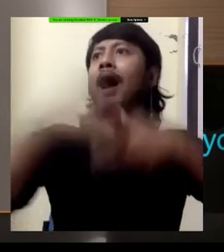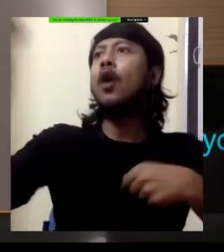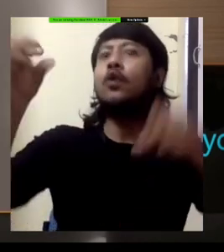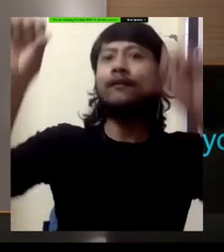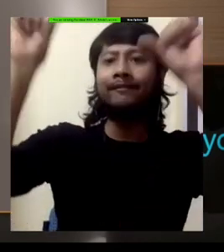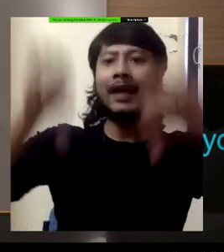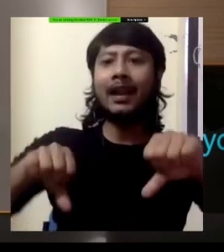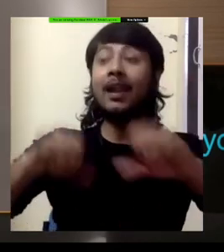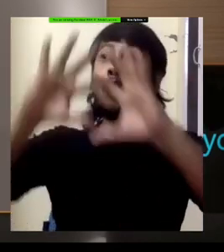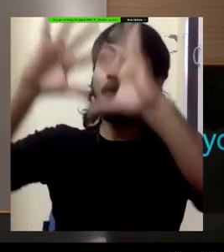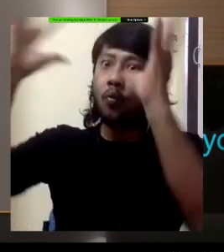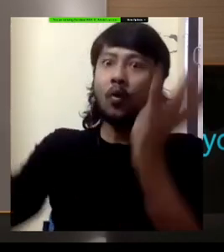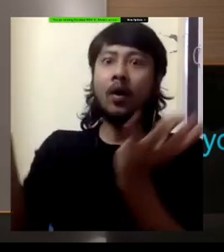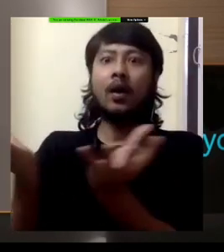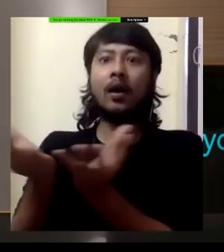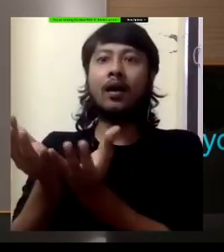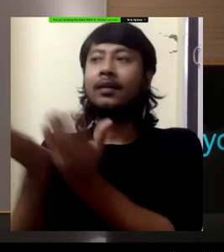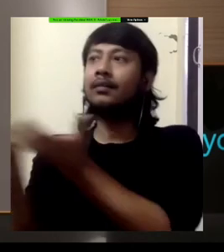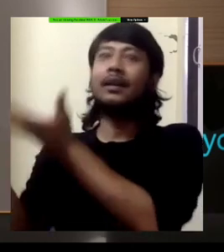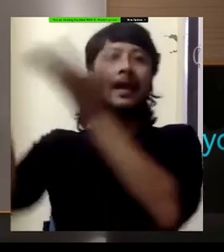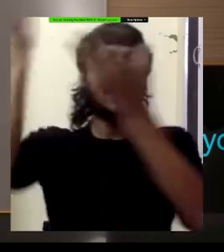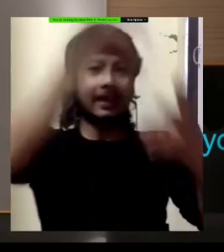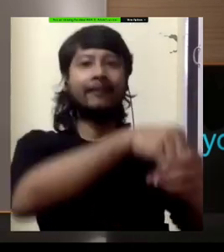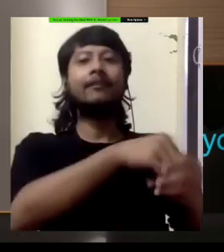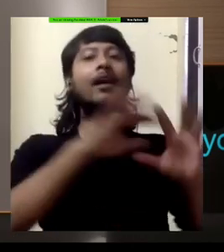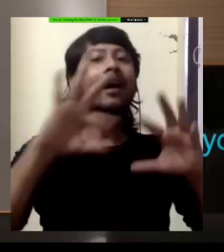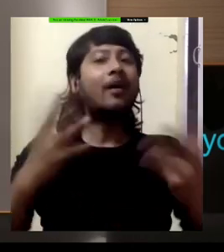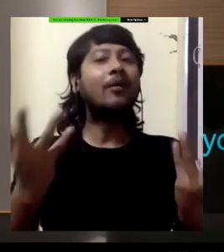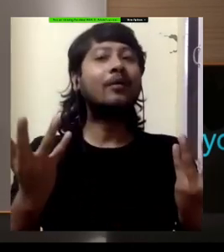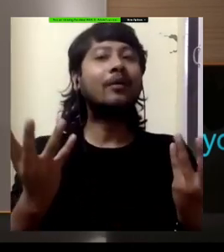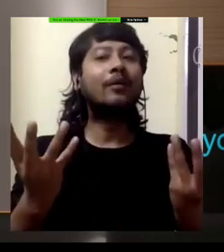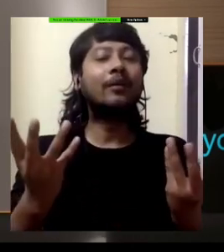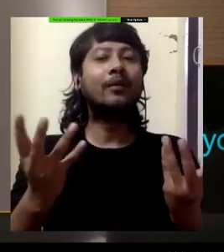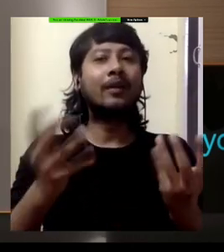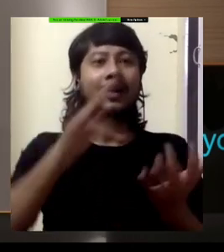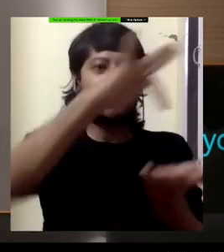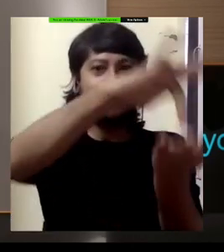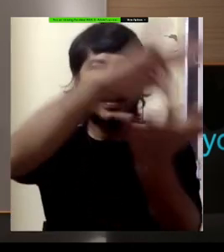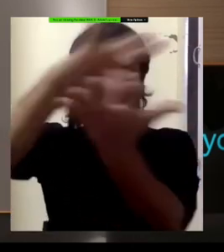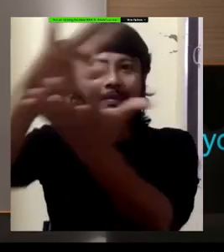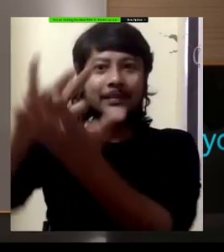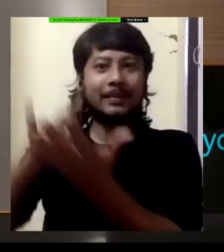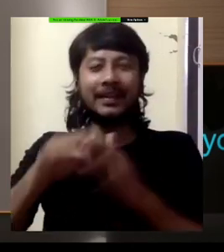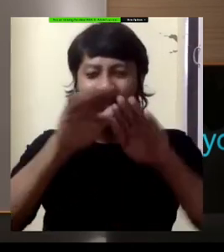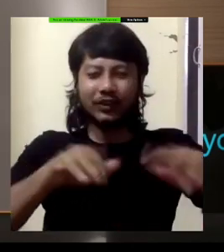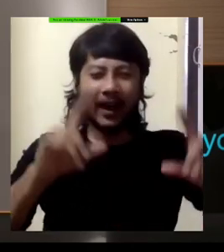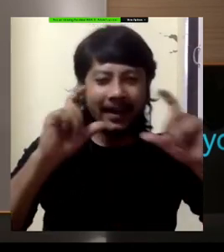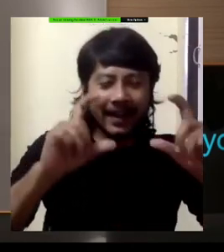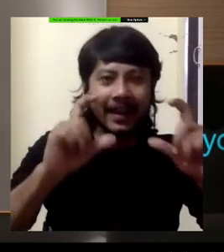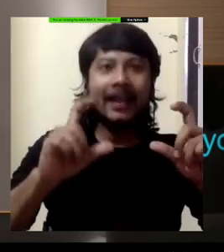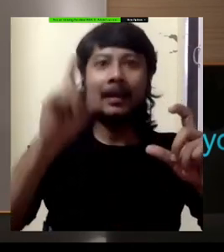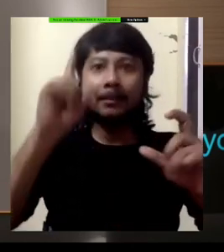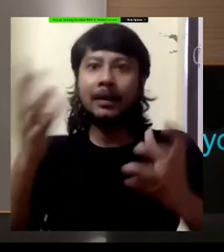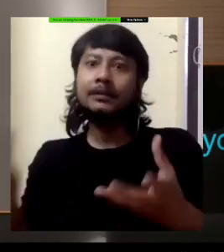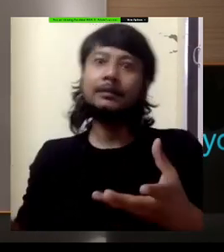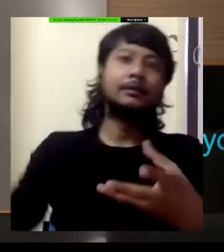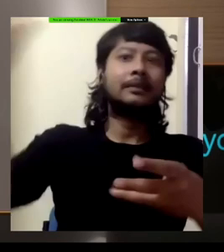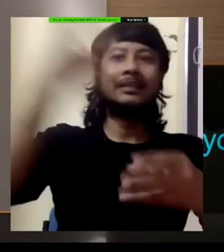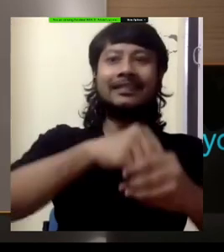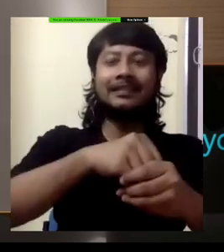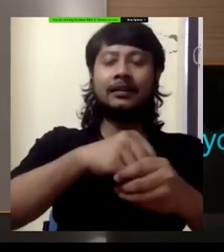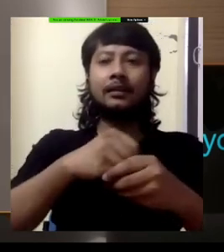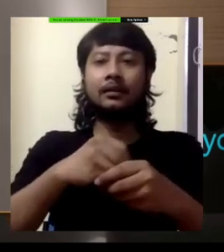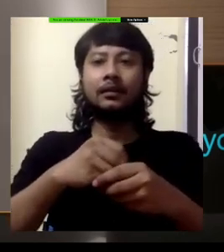families, into child care institutions? This is the spirit and the message